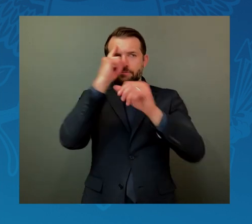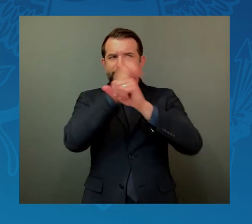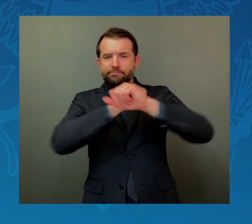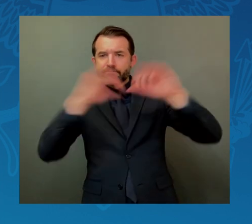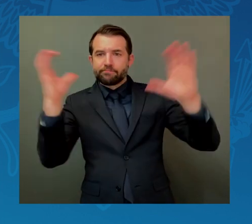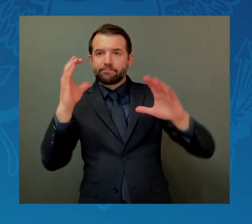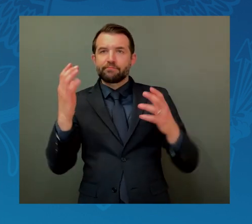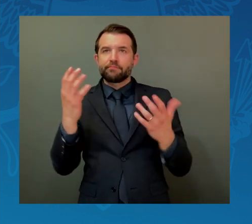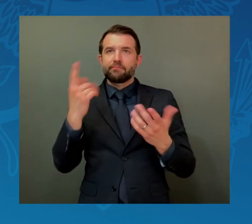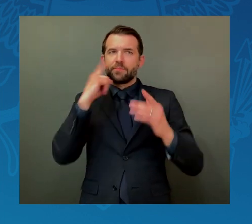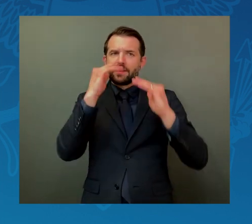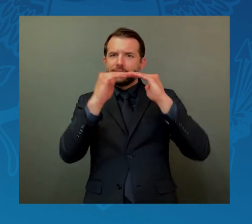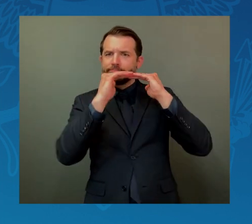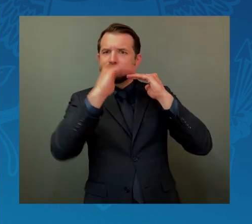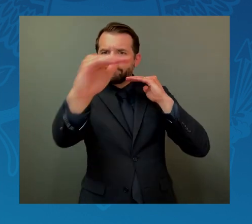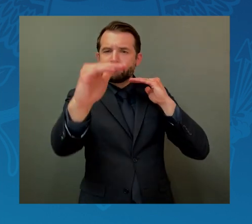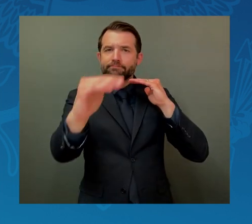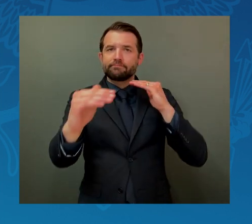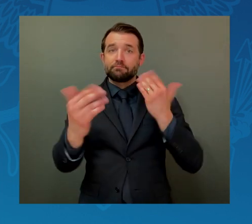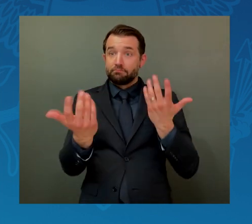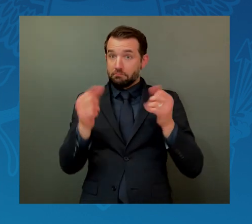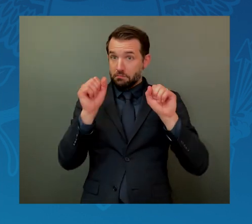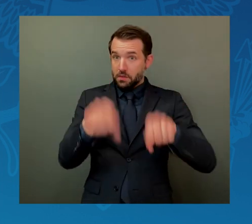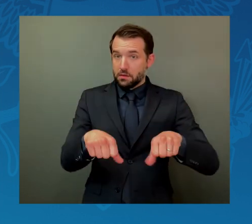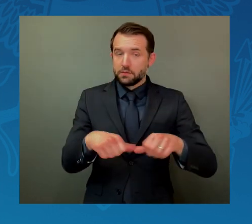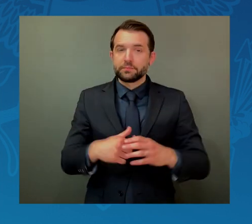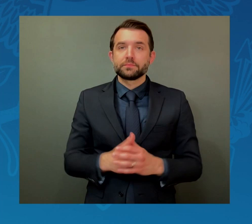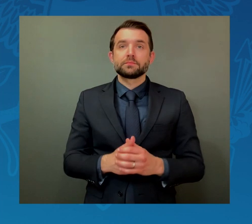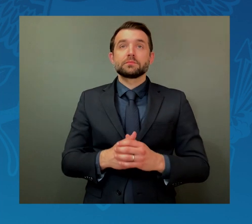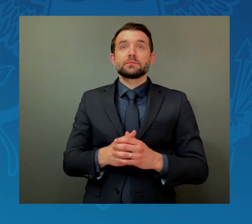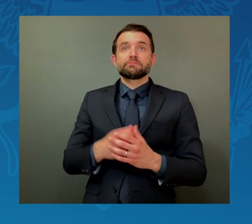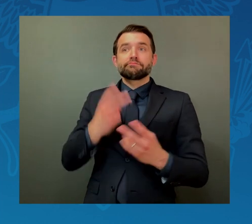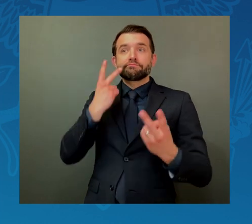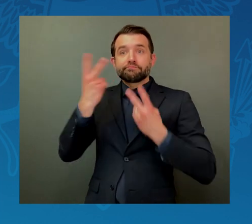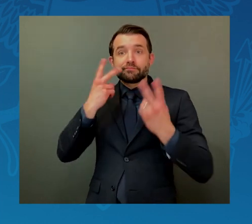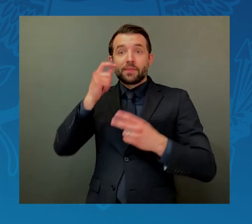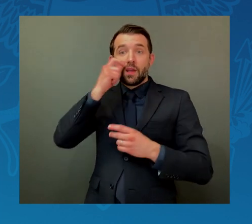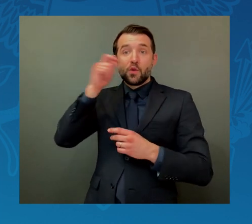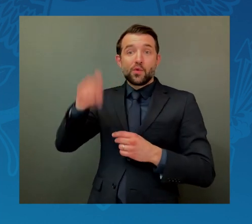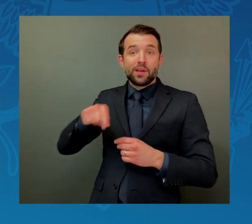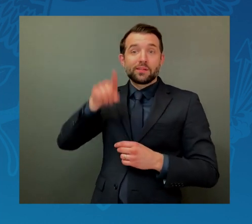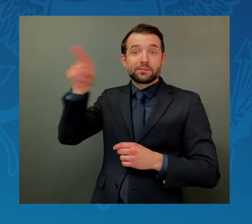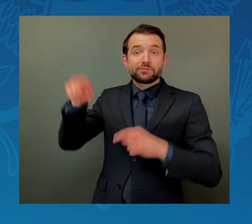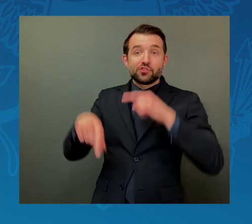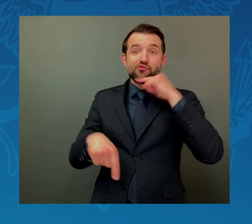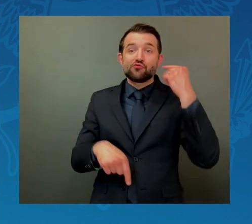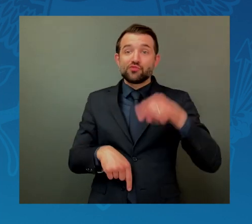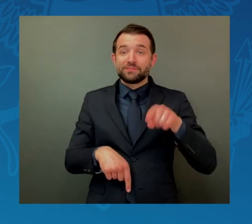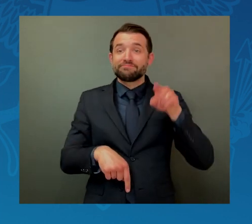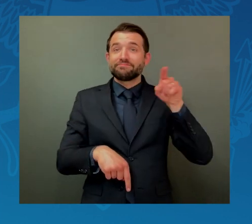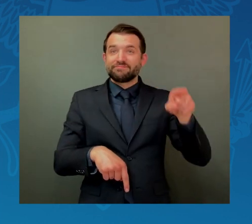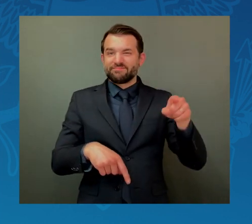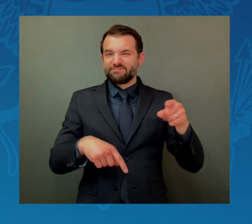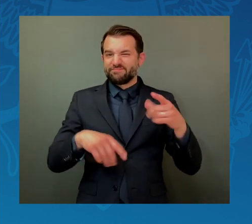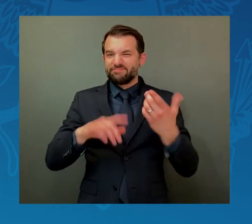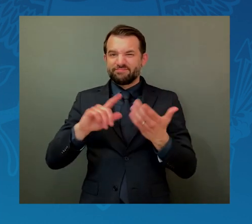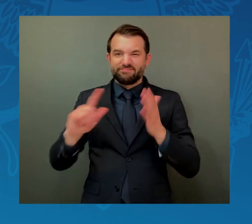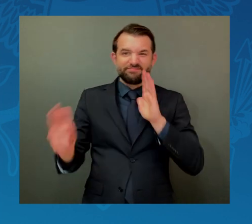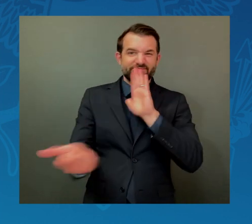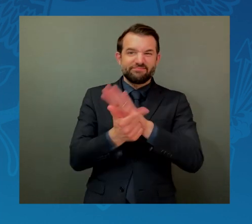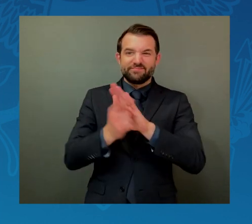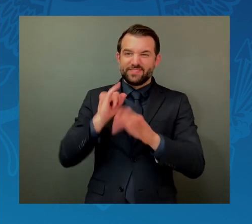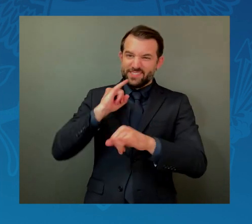As we have seen in Ukraine, Russia has completely violated the set of international rules and